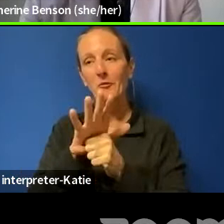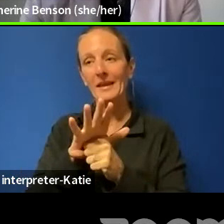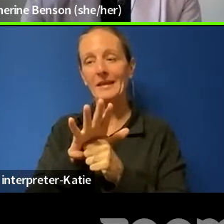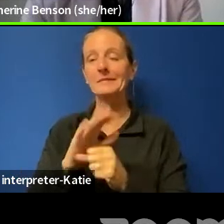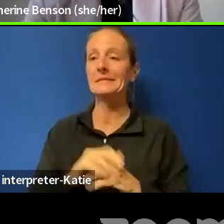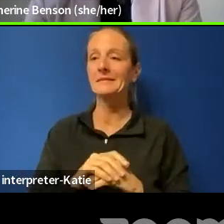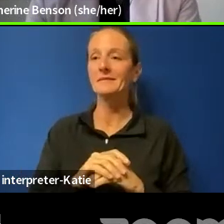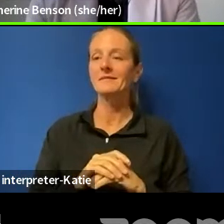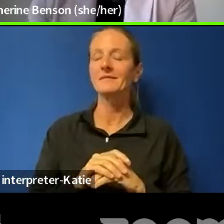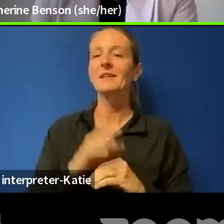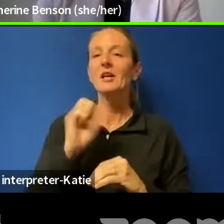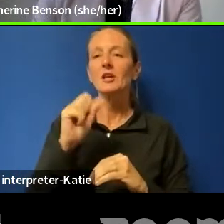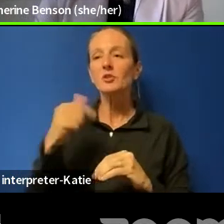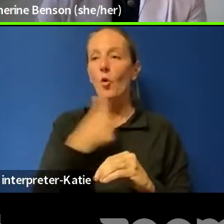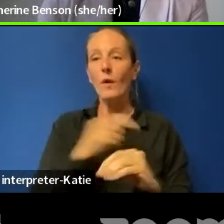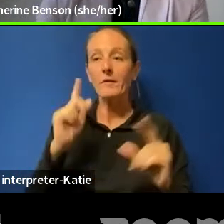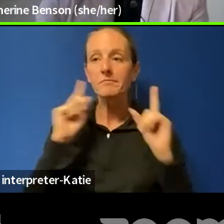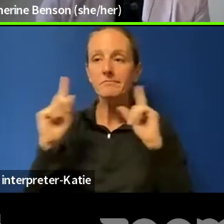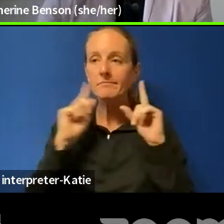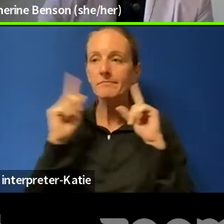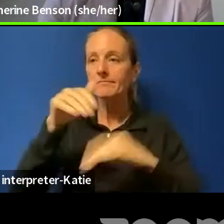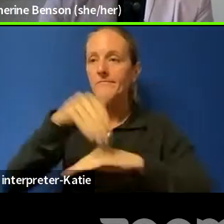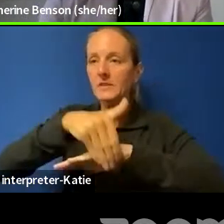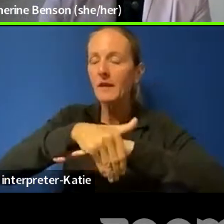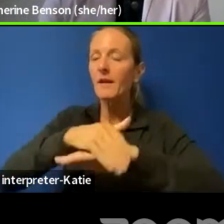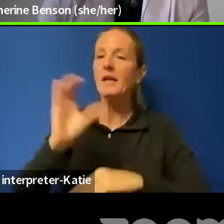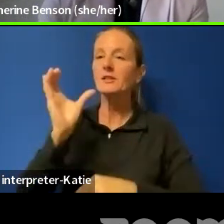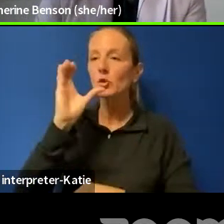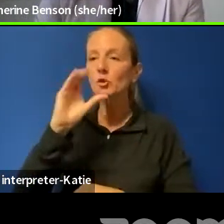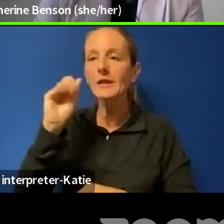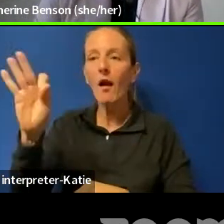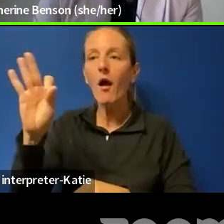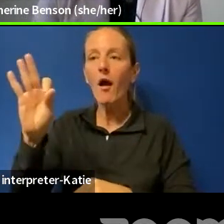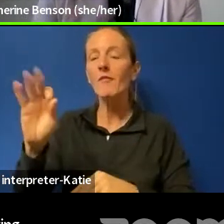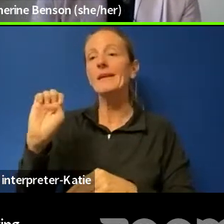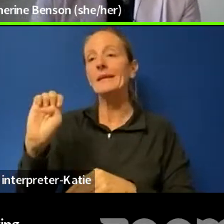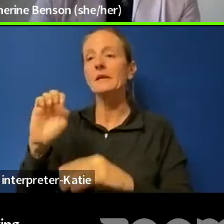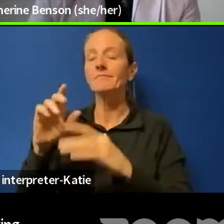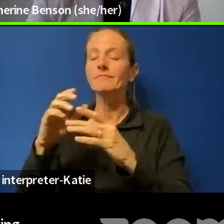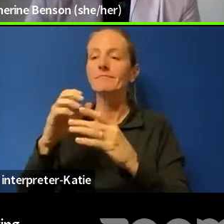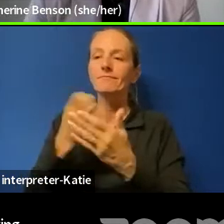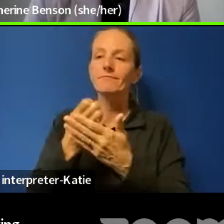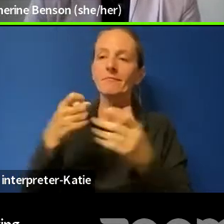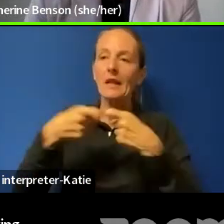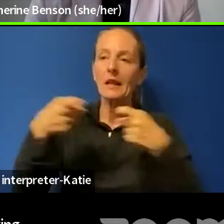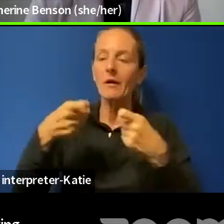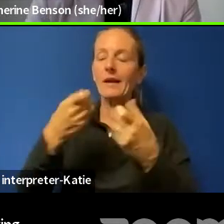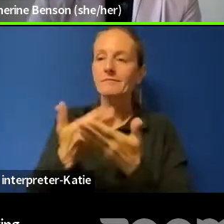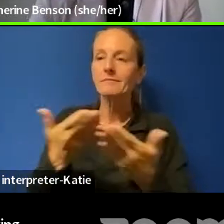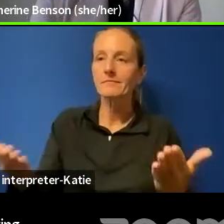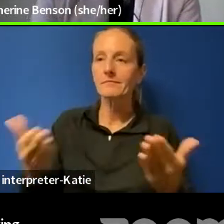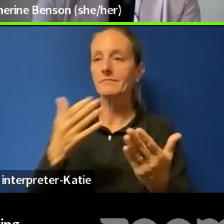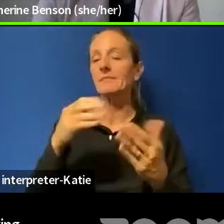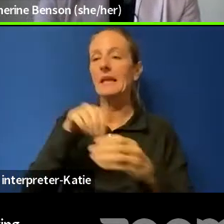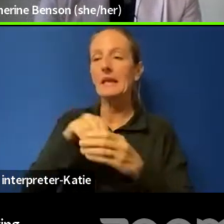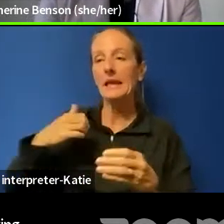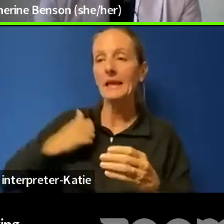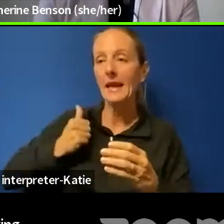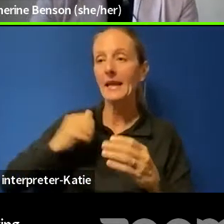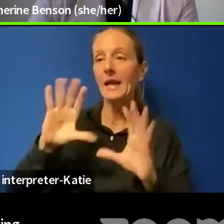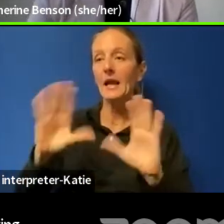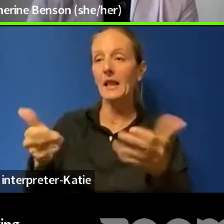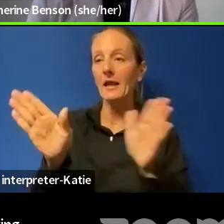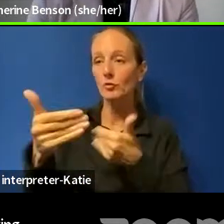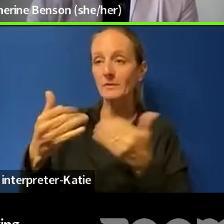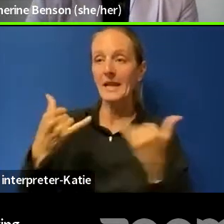So, we've heard tonight about searches of electronic devices and the censorship that's occurring in Canadian classrooms. And I'd like now to